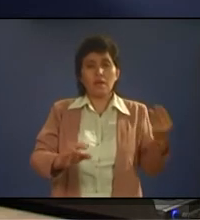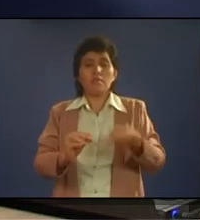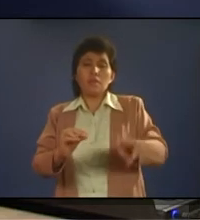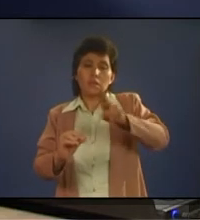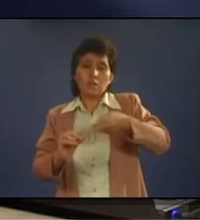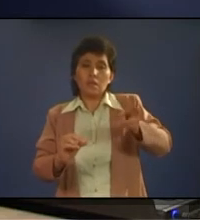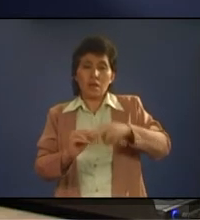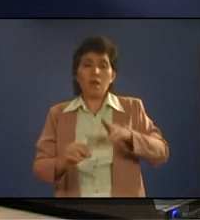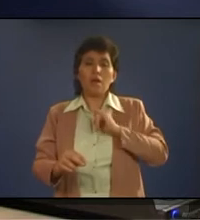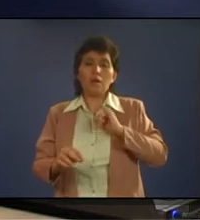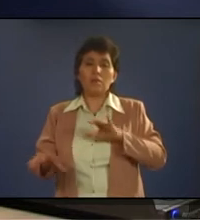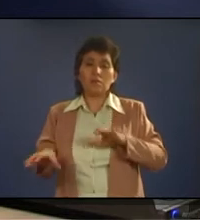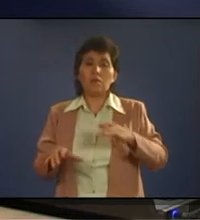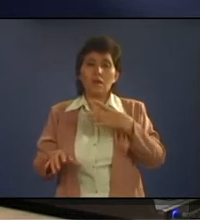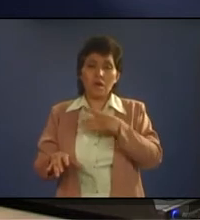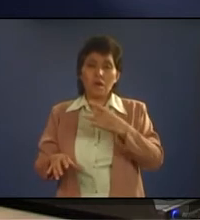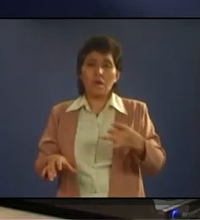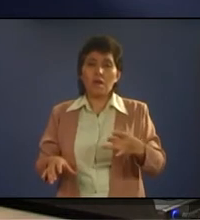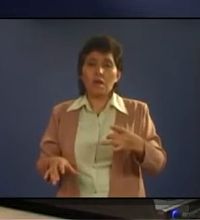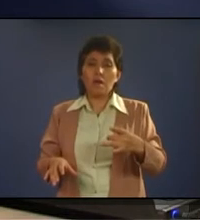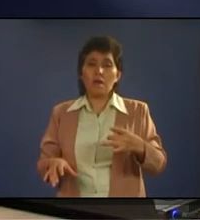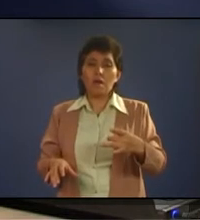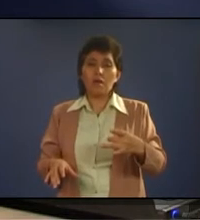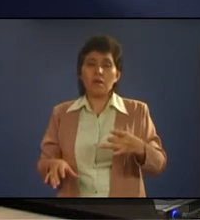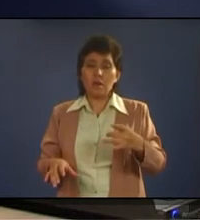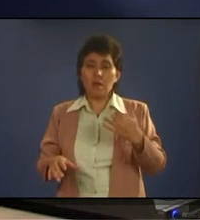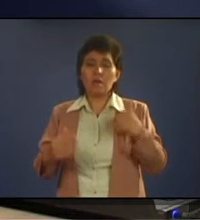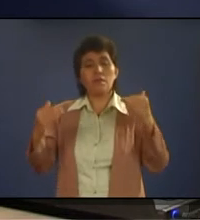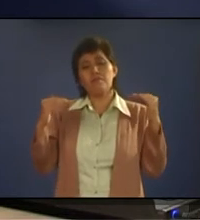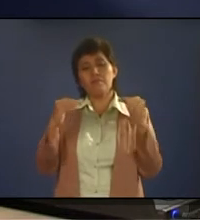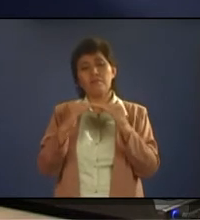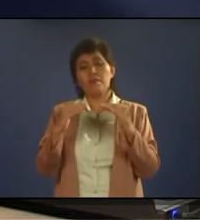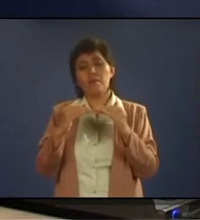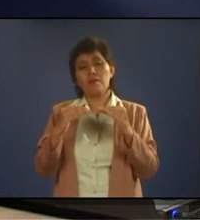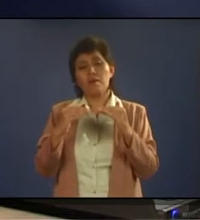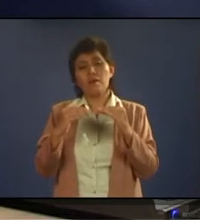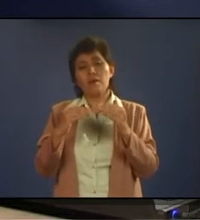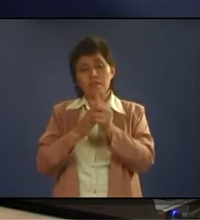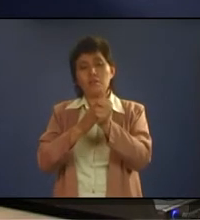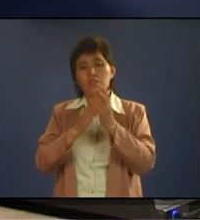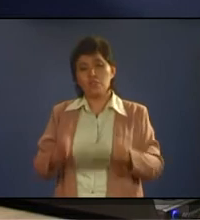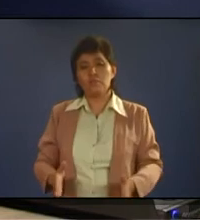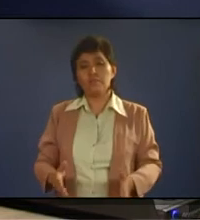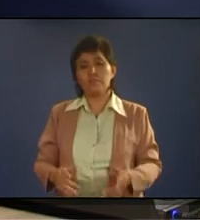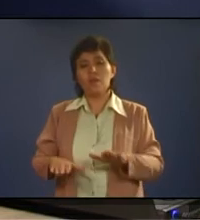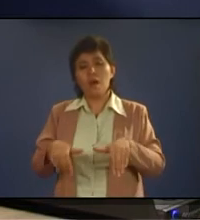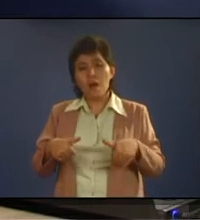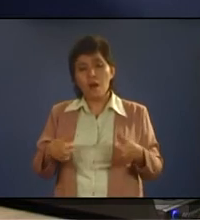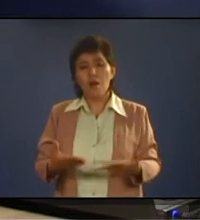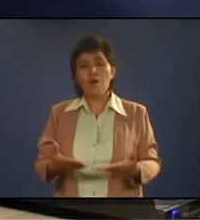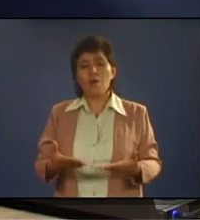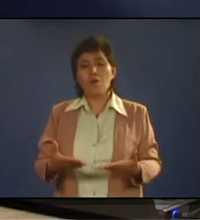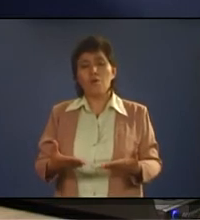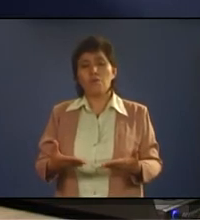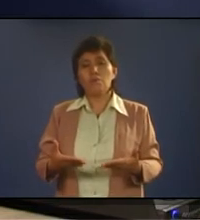I like laser fair leadership okay but it still goes back to how well your followers are if your